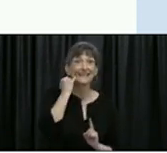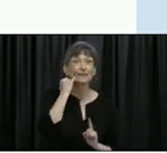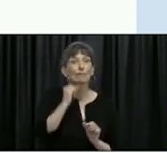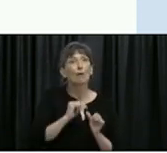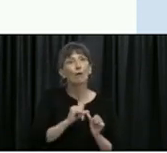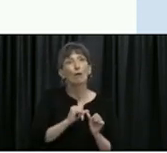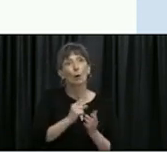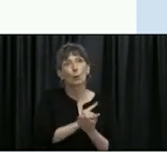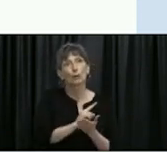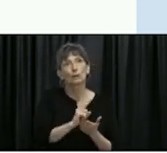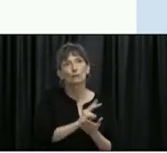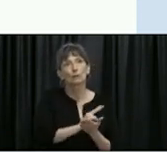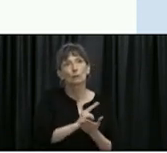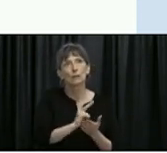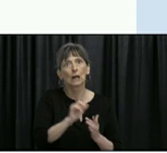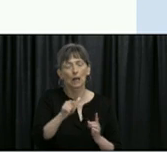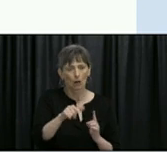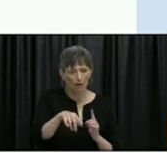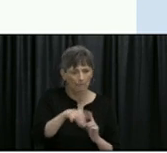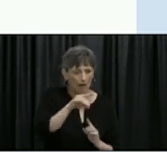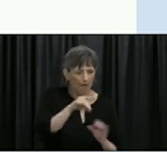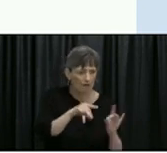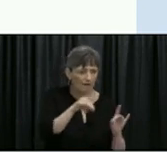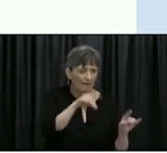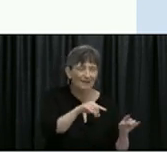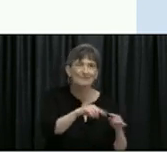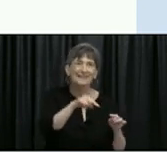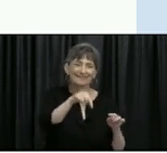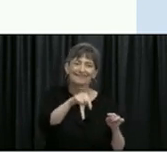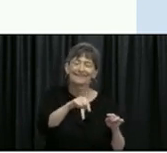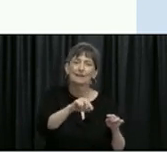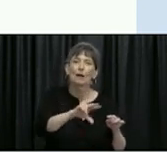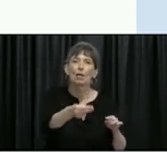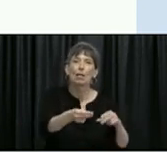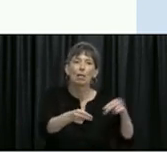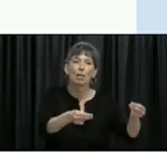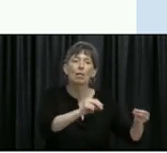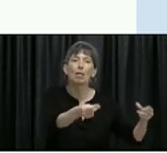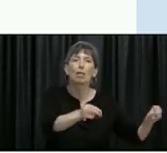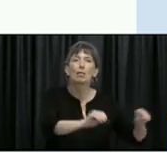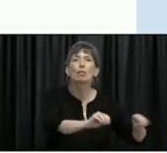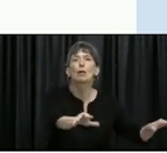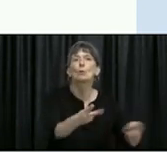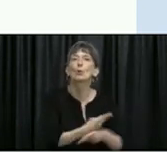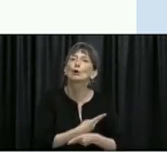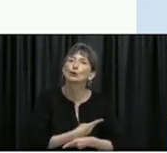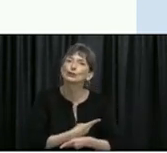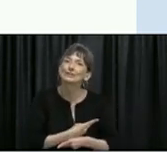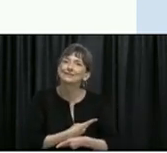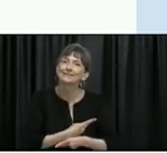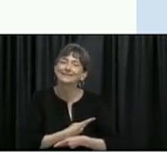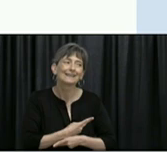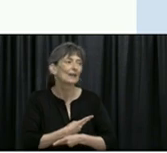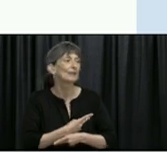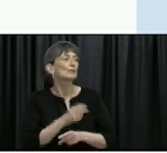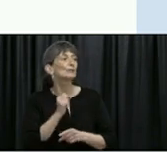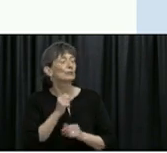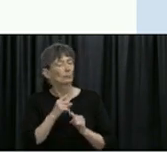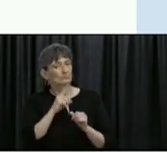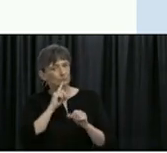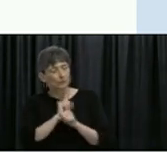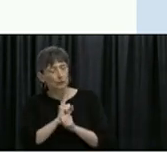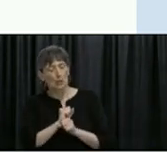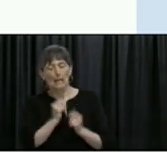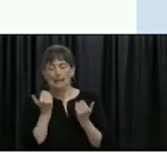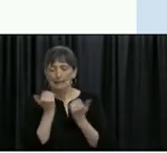it is for public health and all these experienced contact tracers to do their job. So we can make it easy for everyone by just trying to